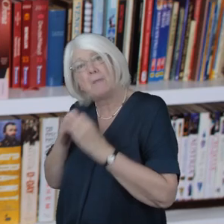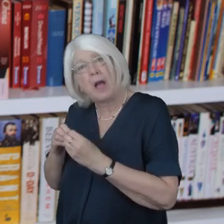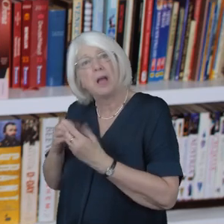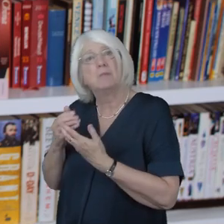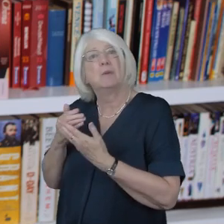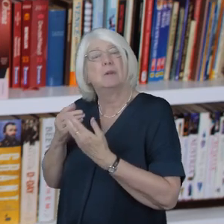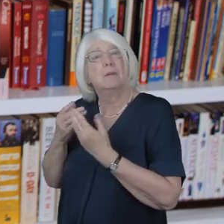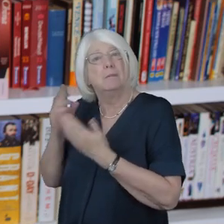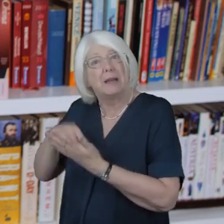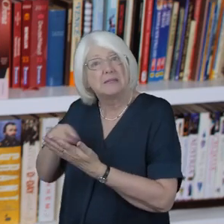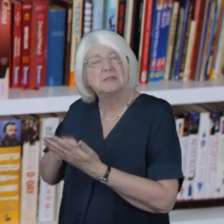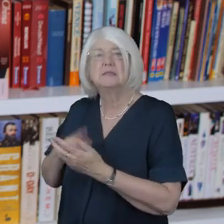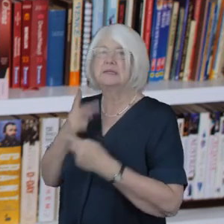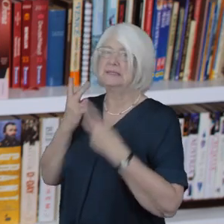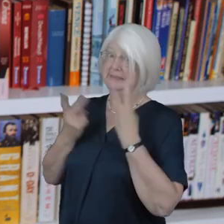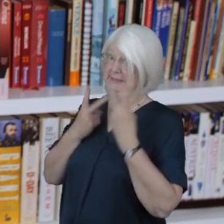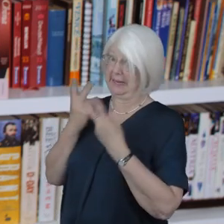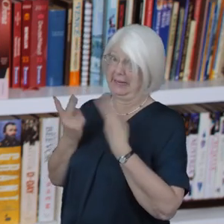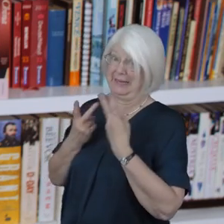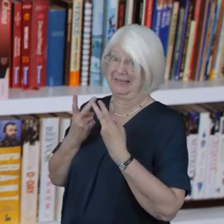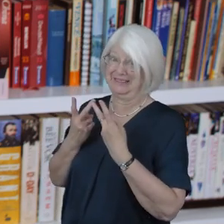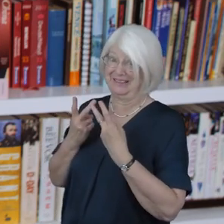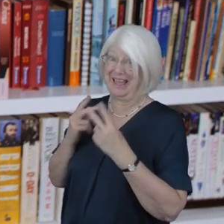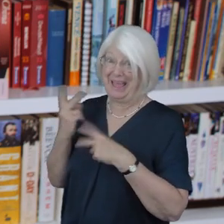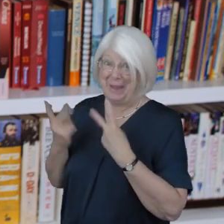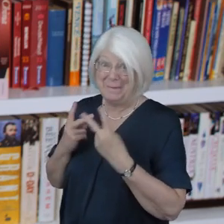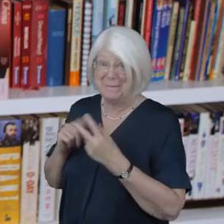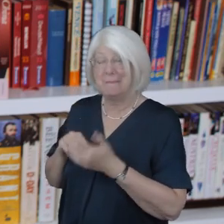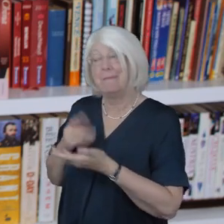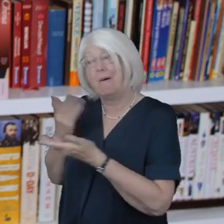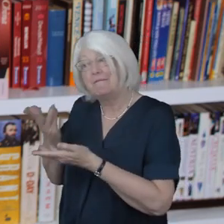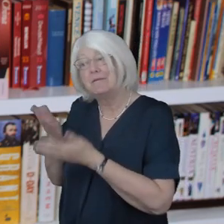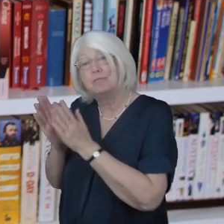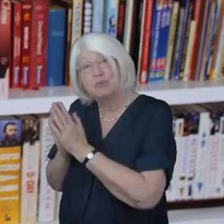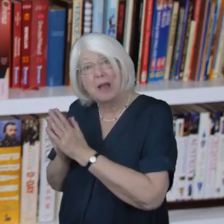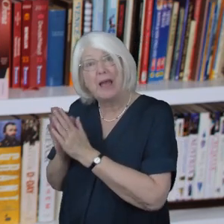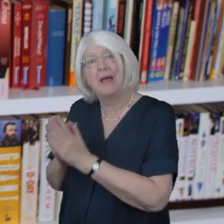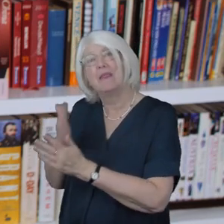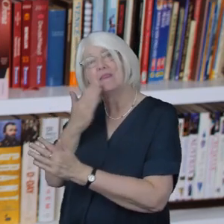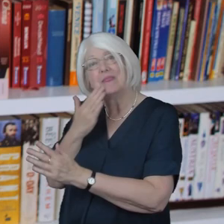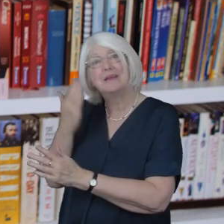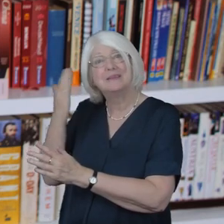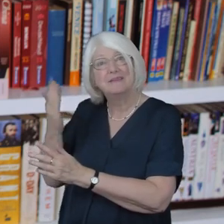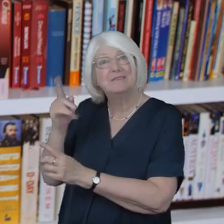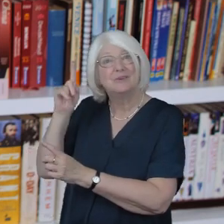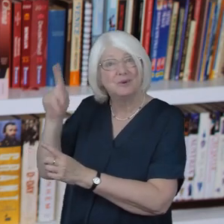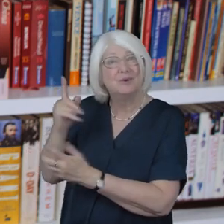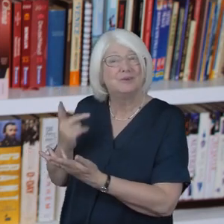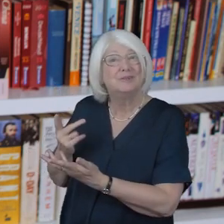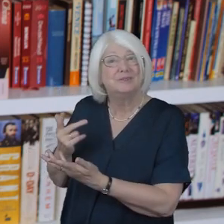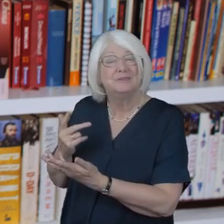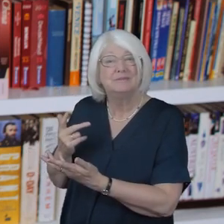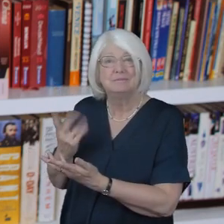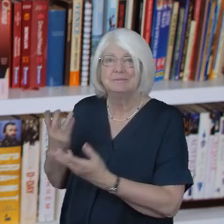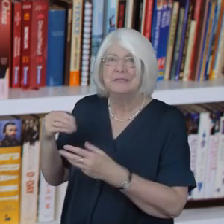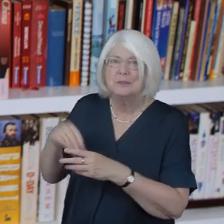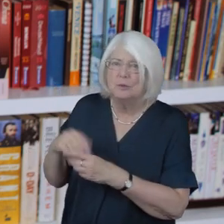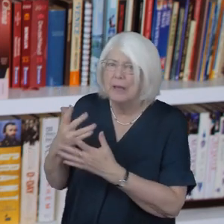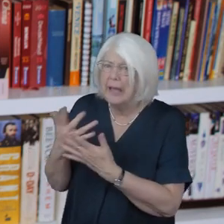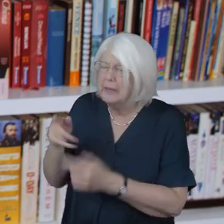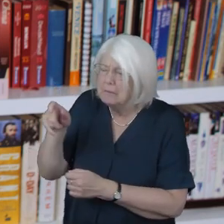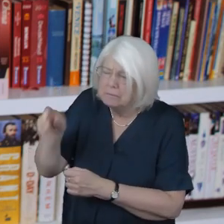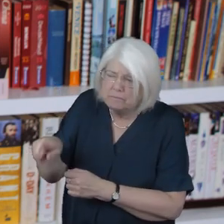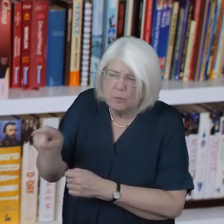a short hymn she's very unself conscious about that she offers prayers and thanksgivings to God and includes any